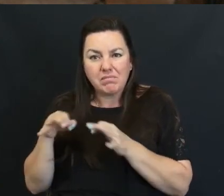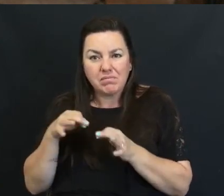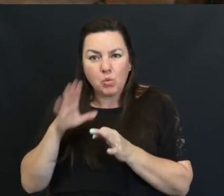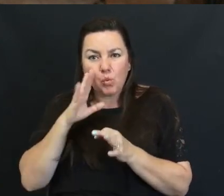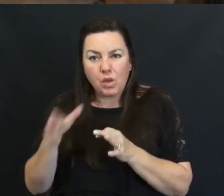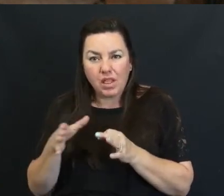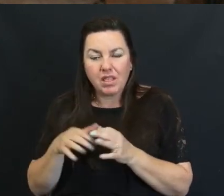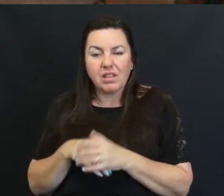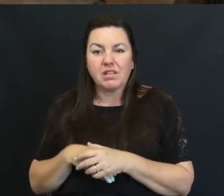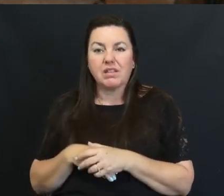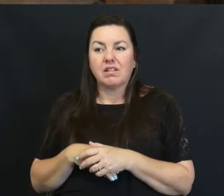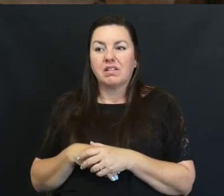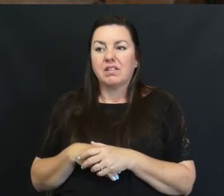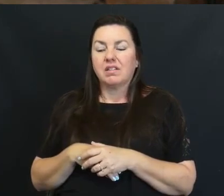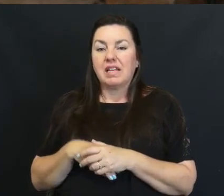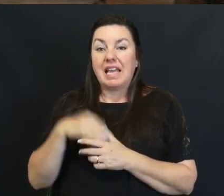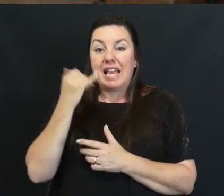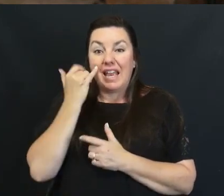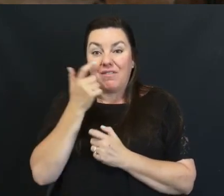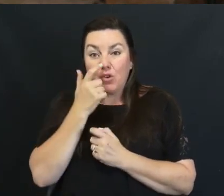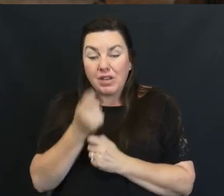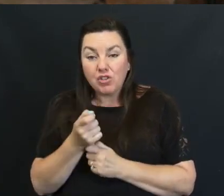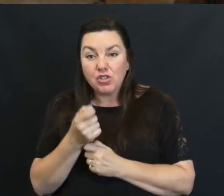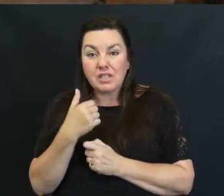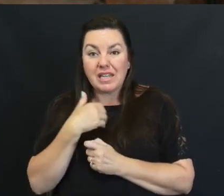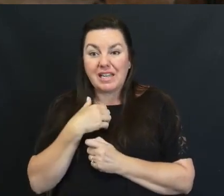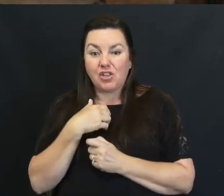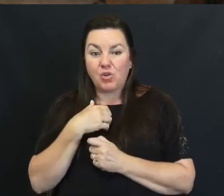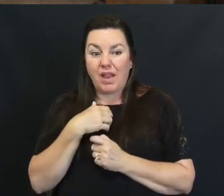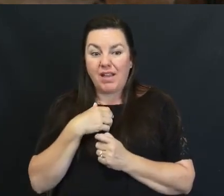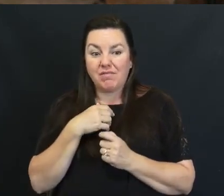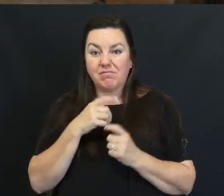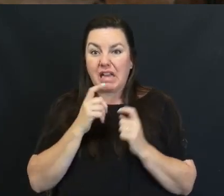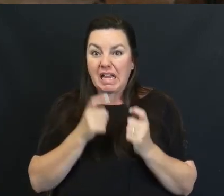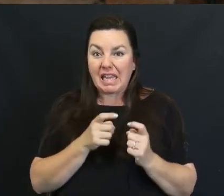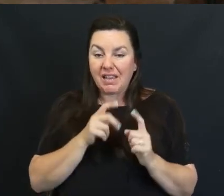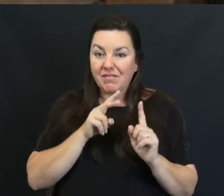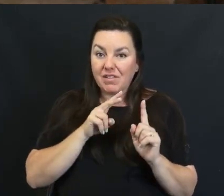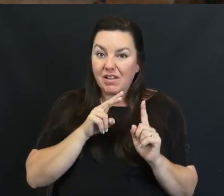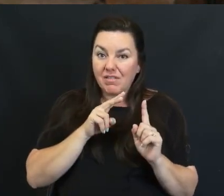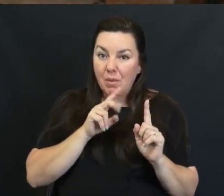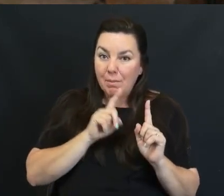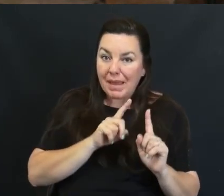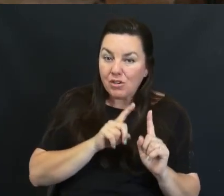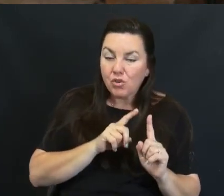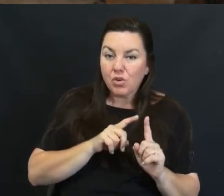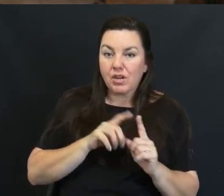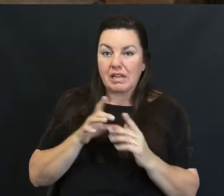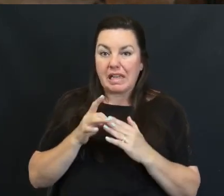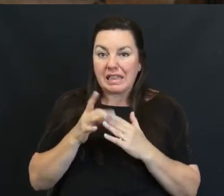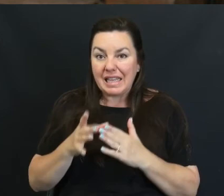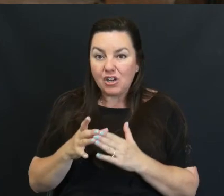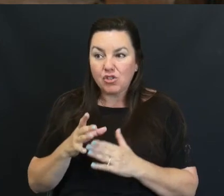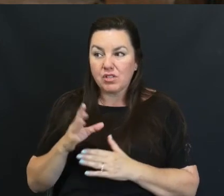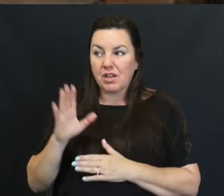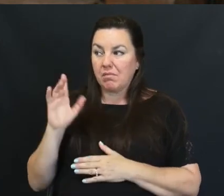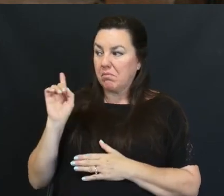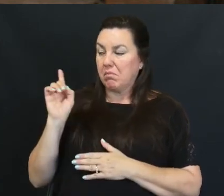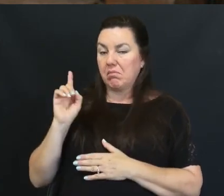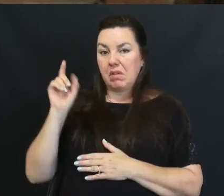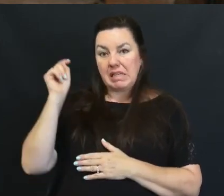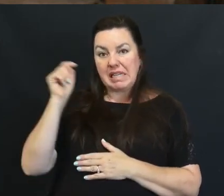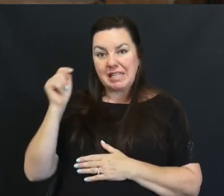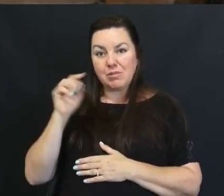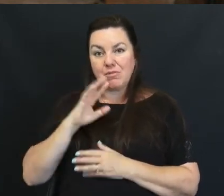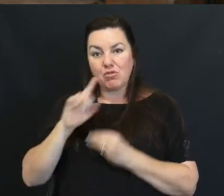Interested If You Have A Gift Of Mentoring Or Leadership Or Things Like That And You Were Inspired By Casey's Testimony And